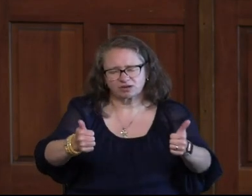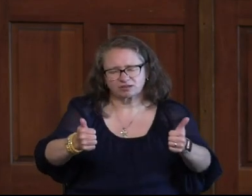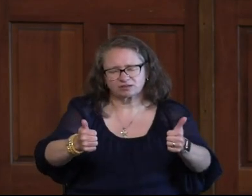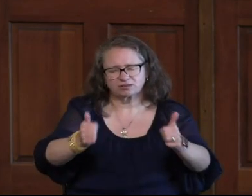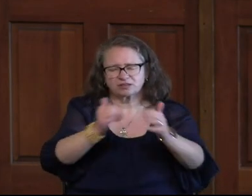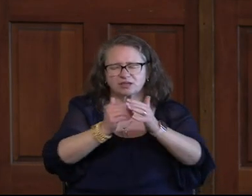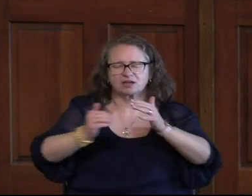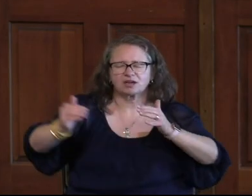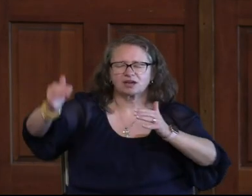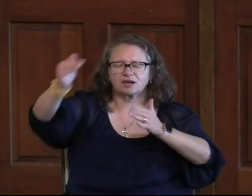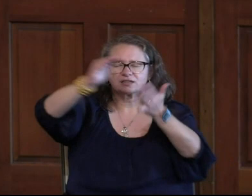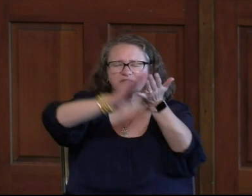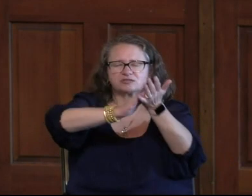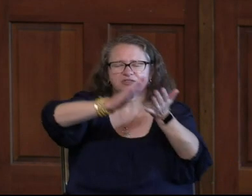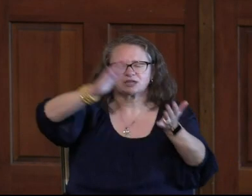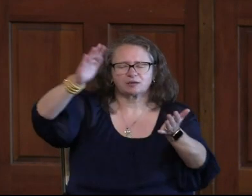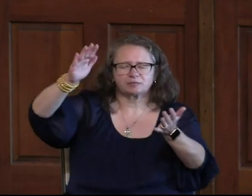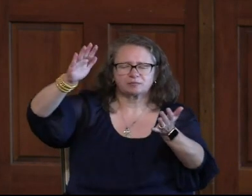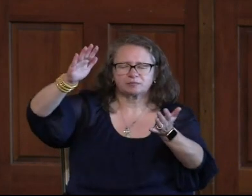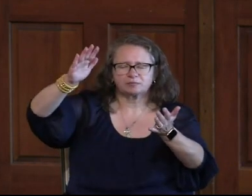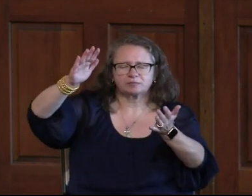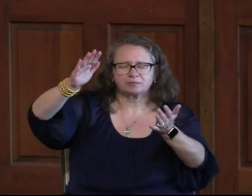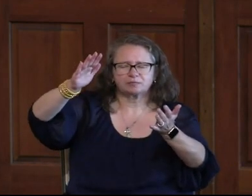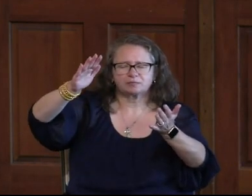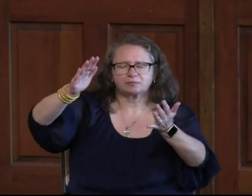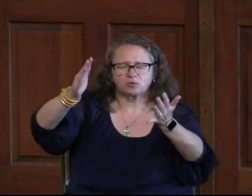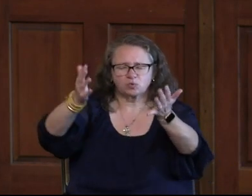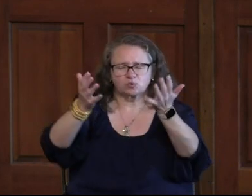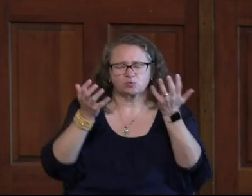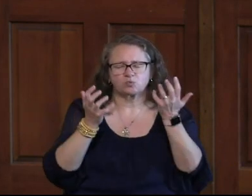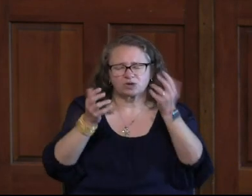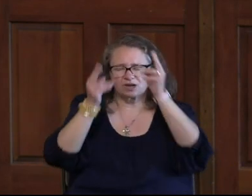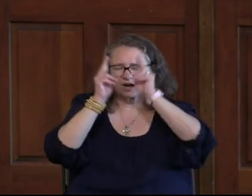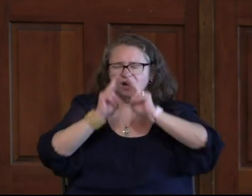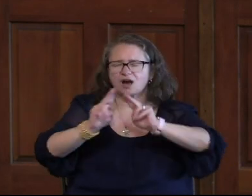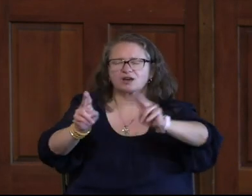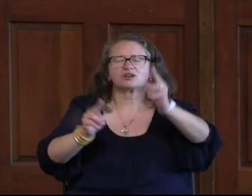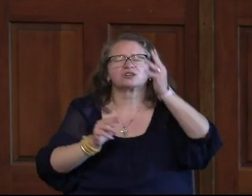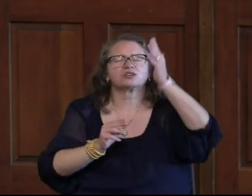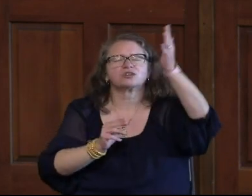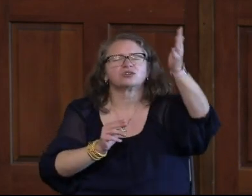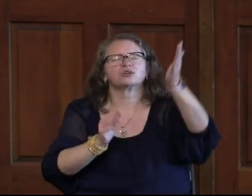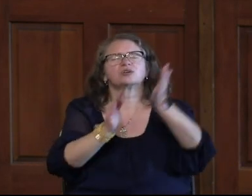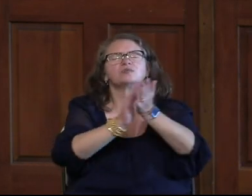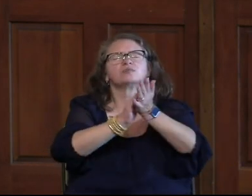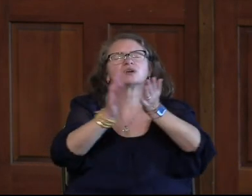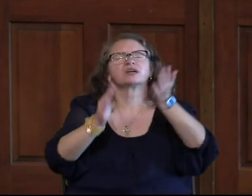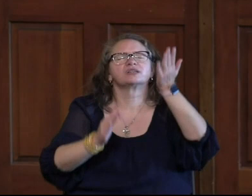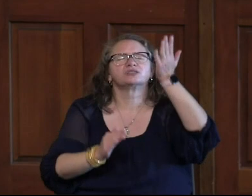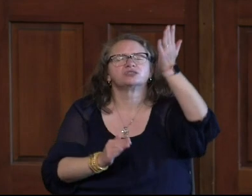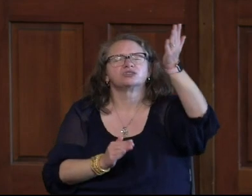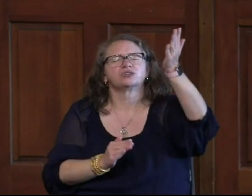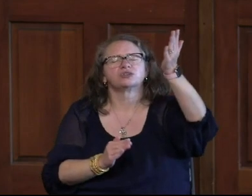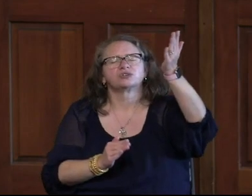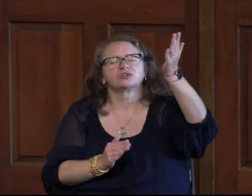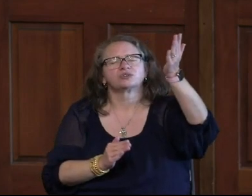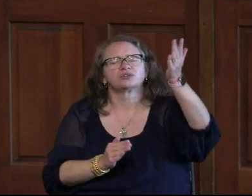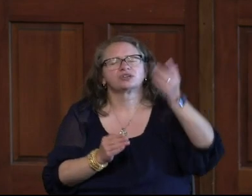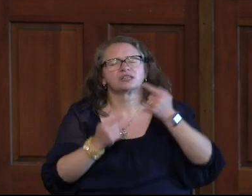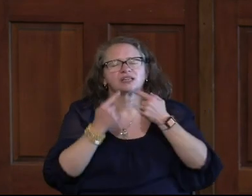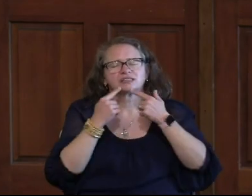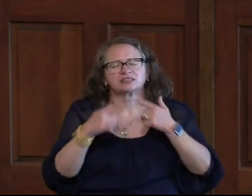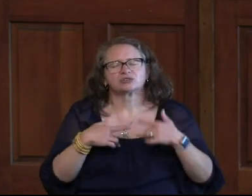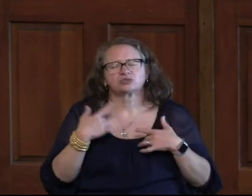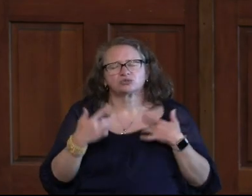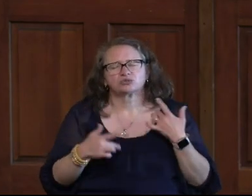You're high and lifted up. And we just want to honor you and just praise you. Amen. This is what brings